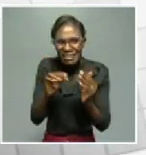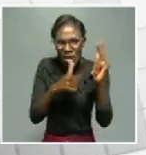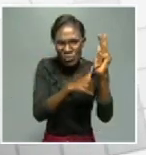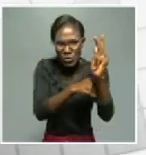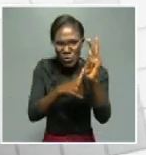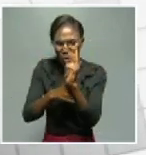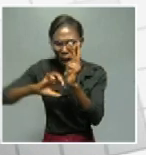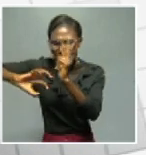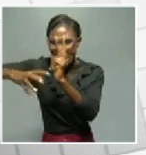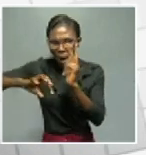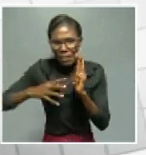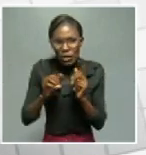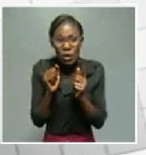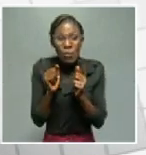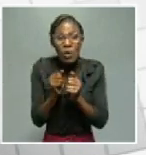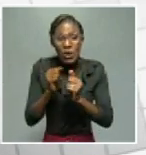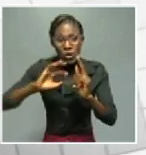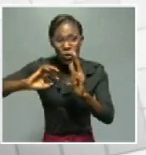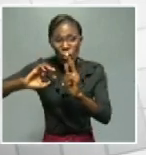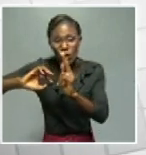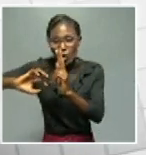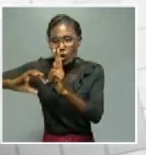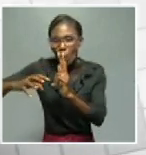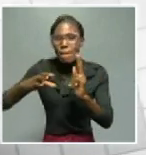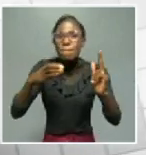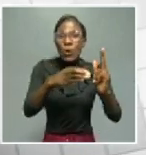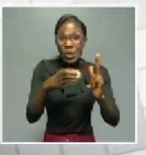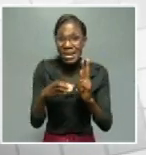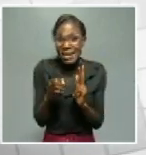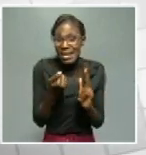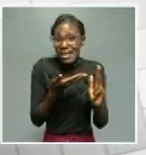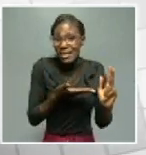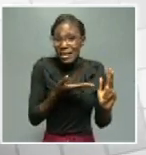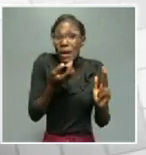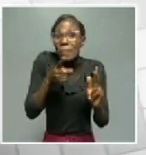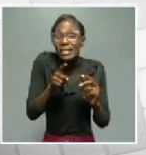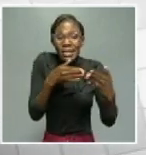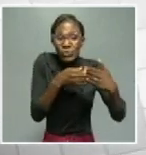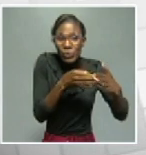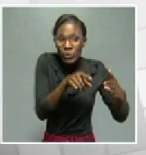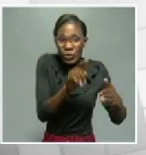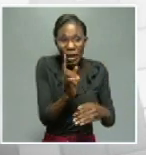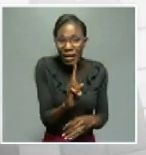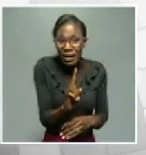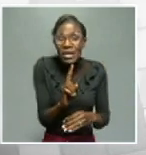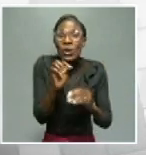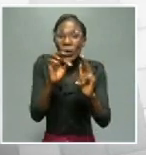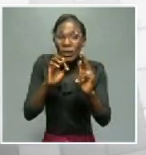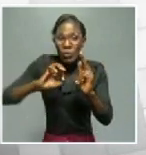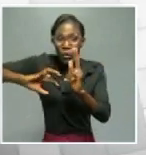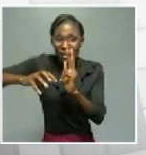together with the community for us to assist the situation. But we didn't end there. The regional council went further